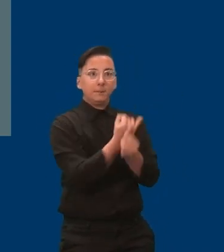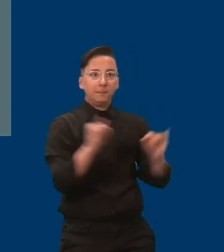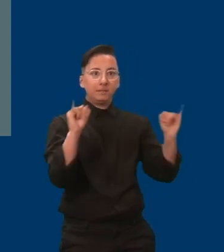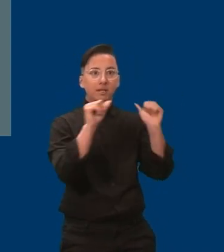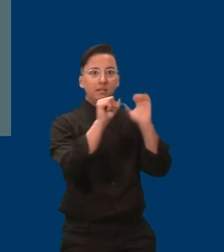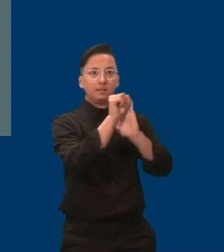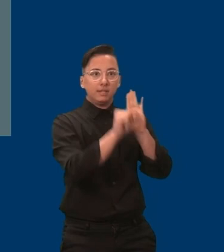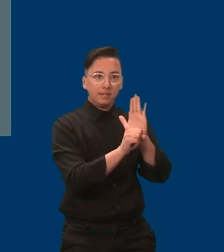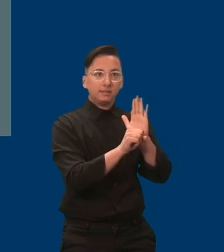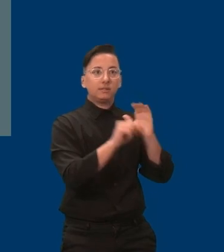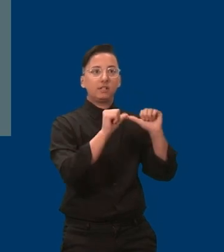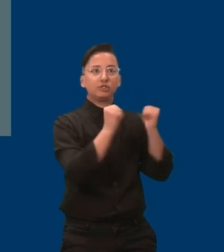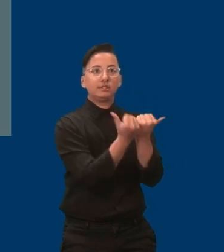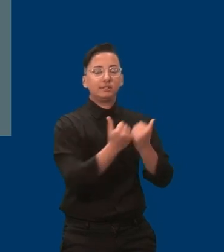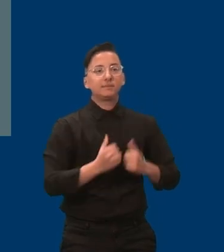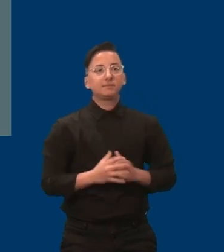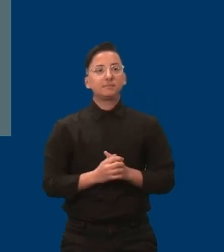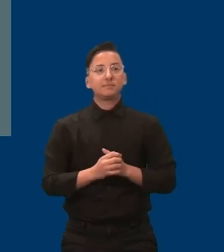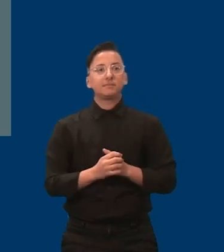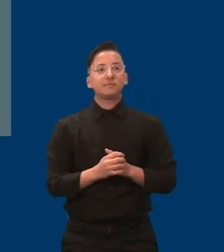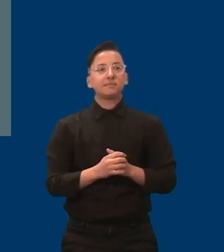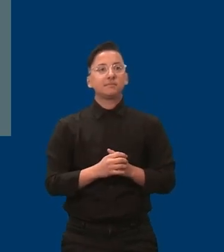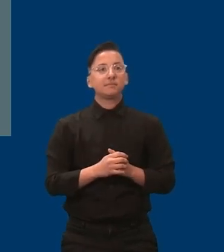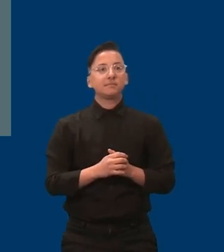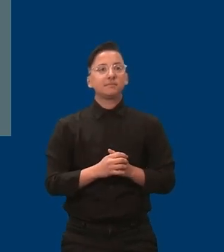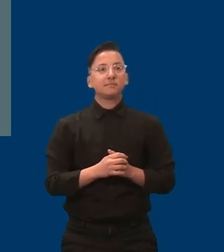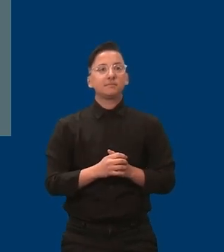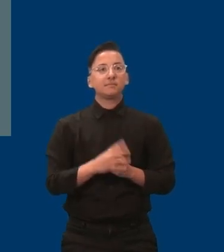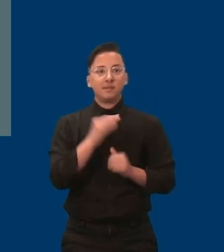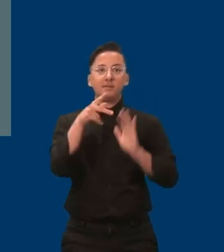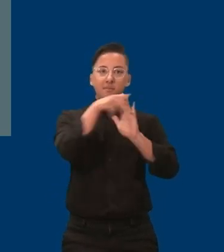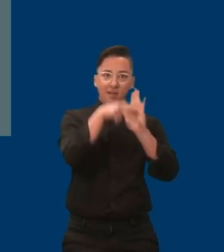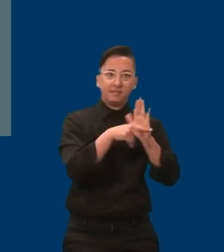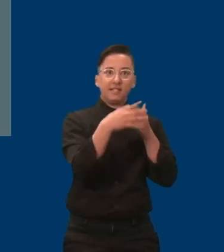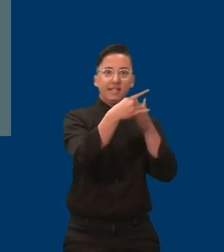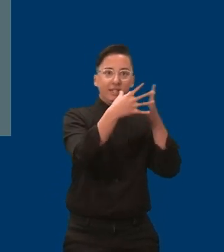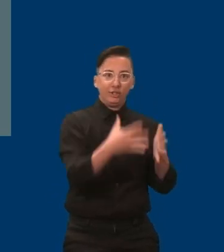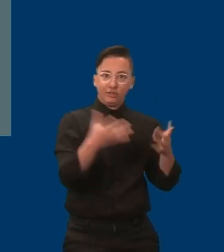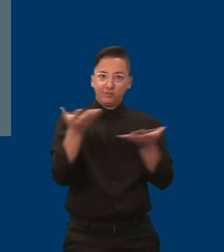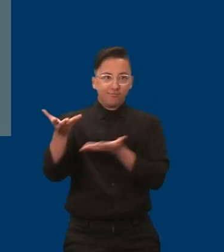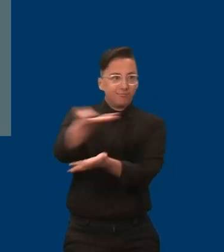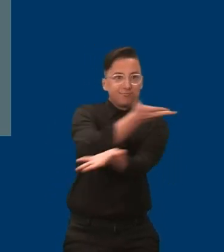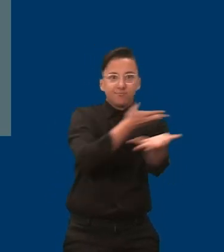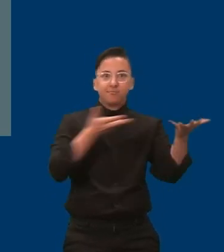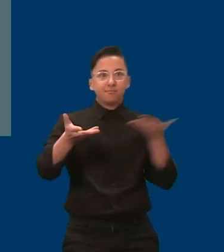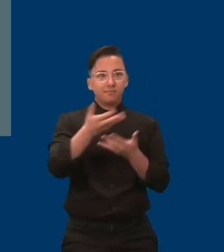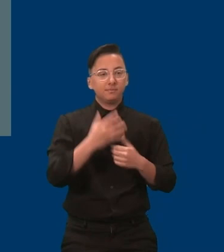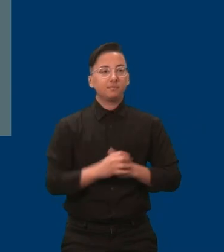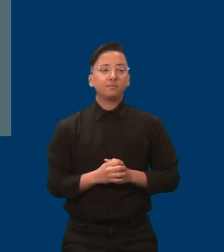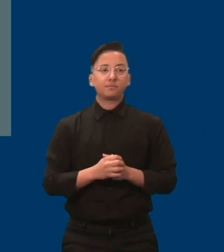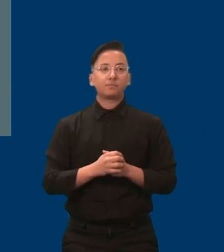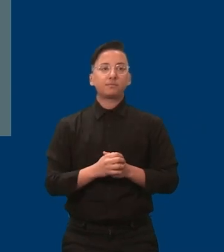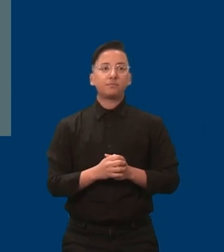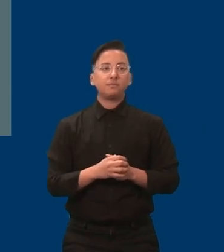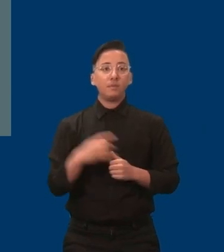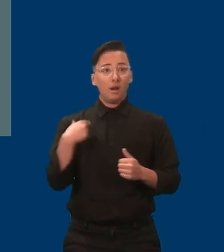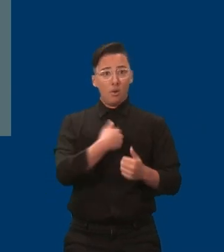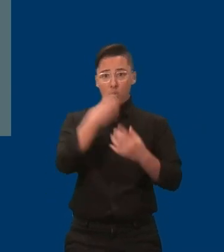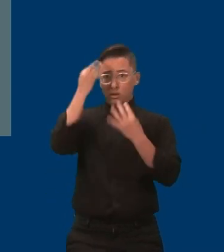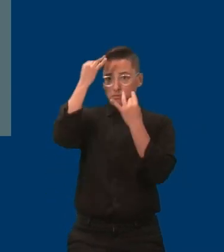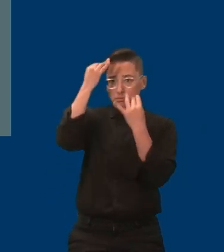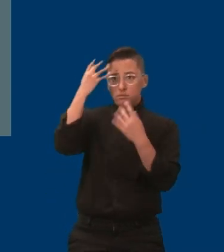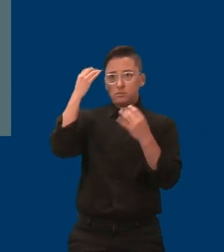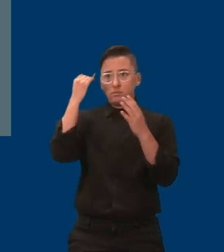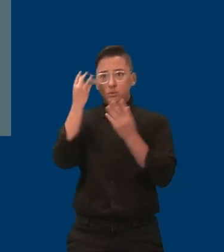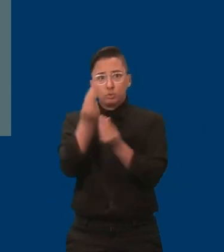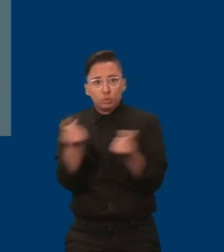and to the policy leaders in Minnesota. We bring our stories, our ideas, and solutions to the